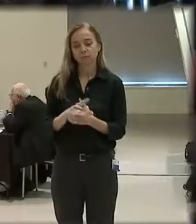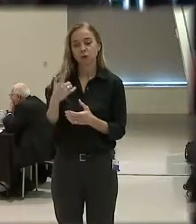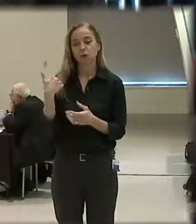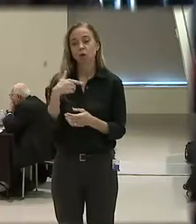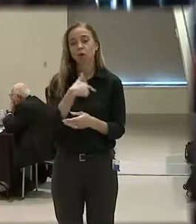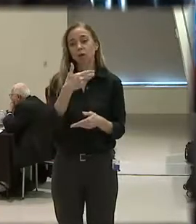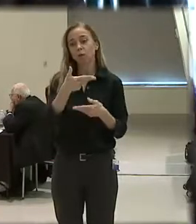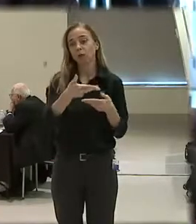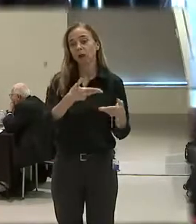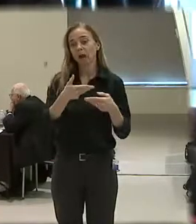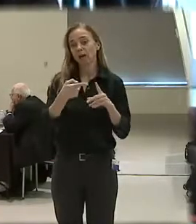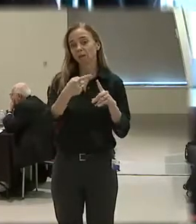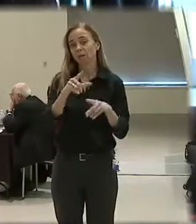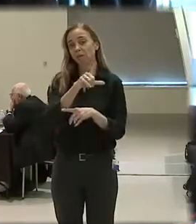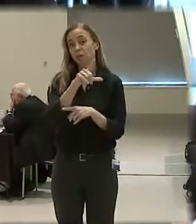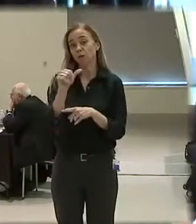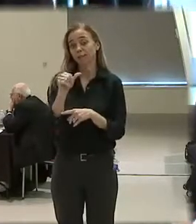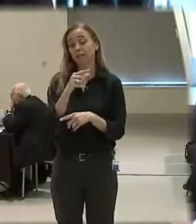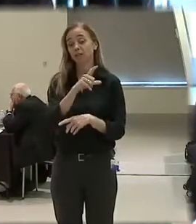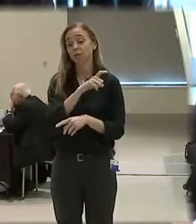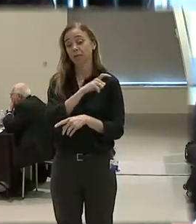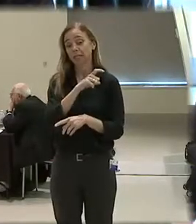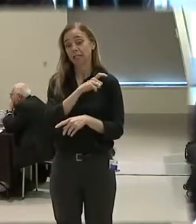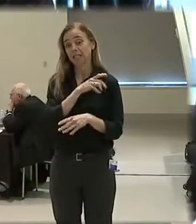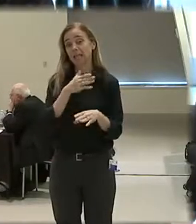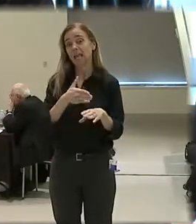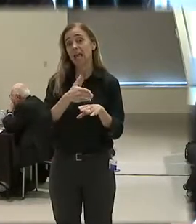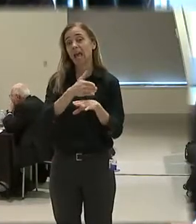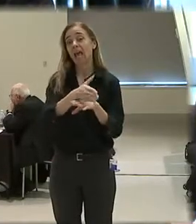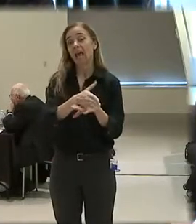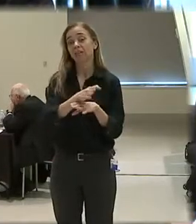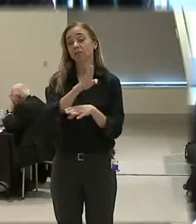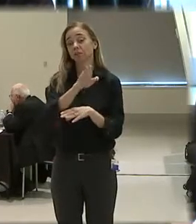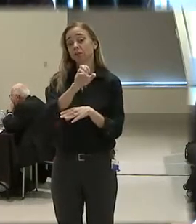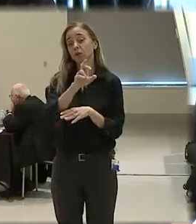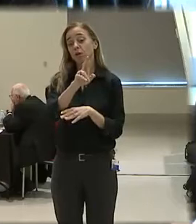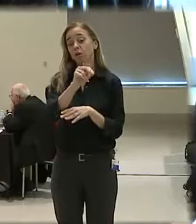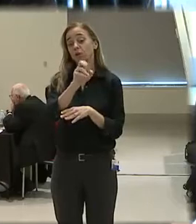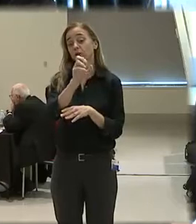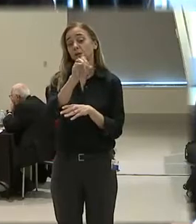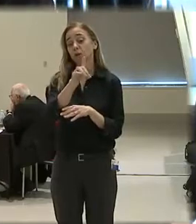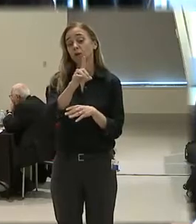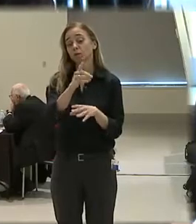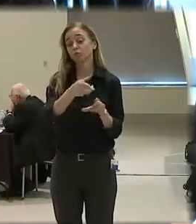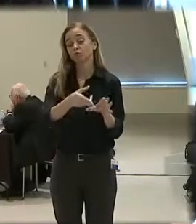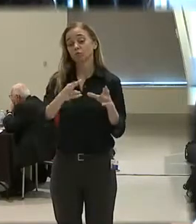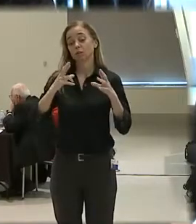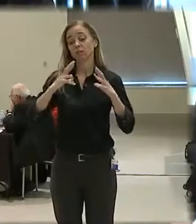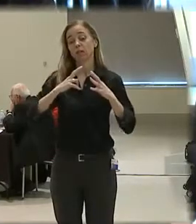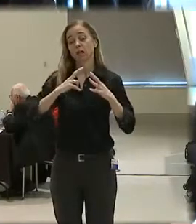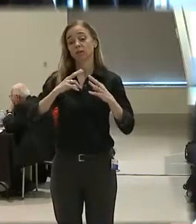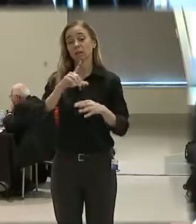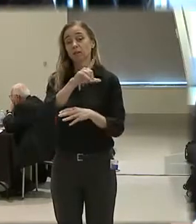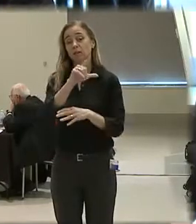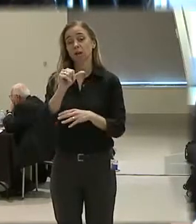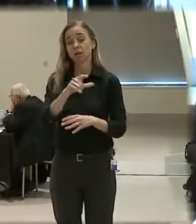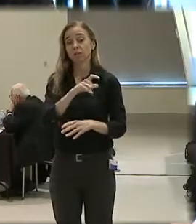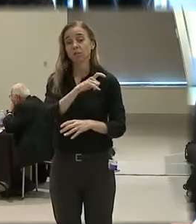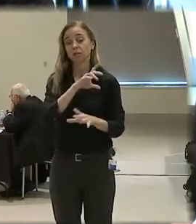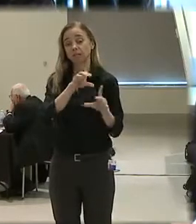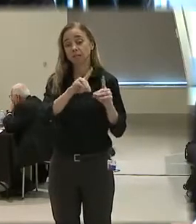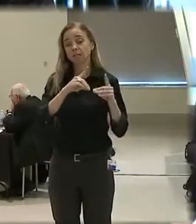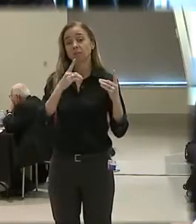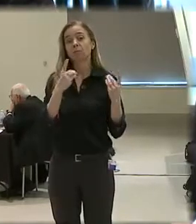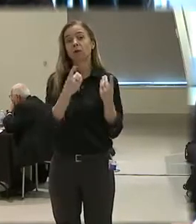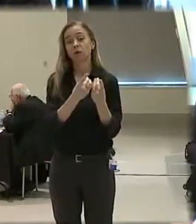hired by the Los Angeles Police Department after Bernard Parks retired to find them a police chief. And the Los Angeles Police Department, as